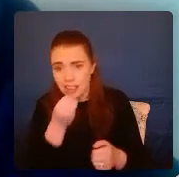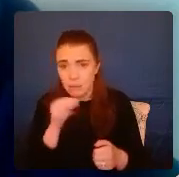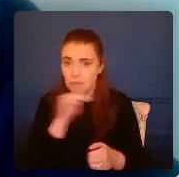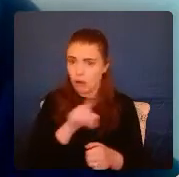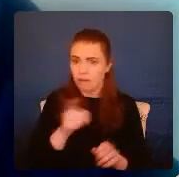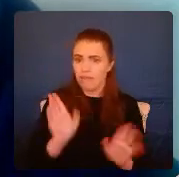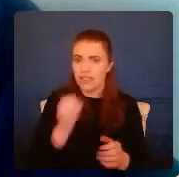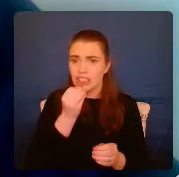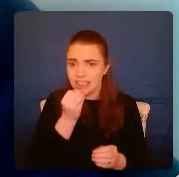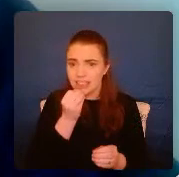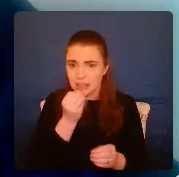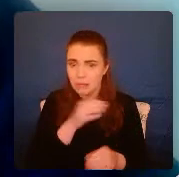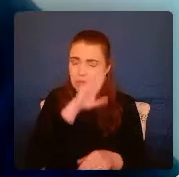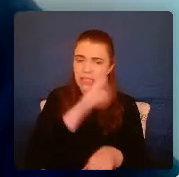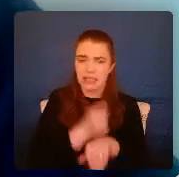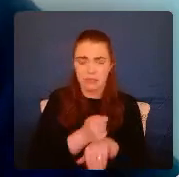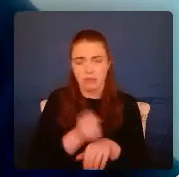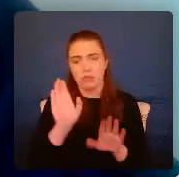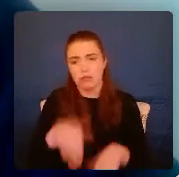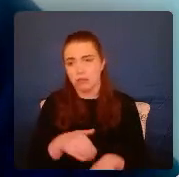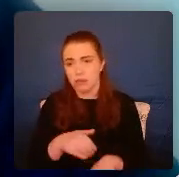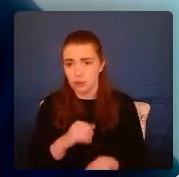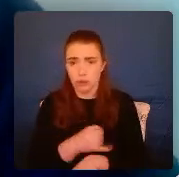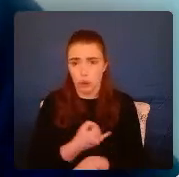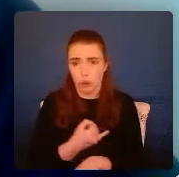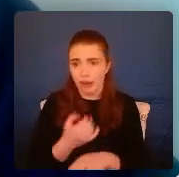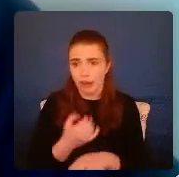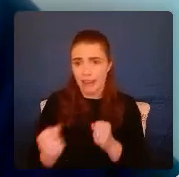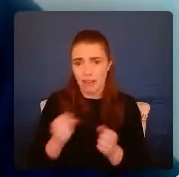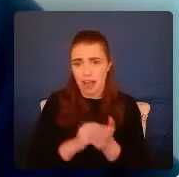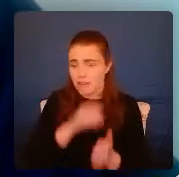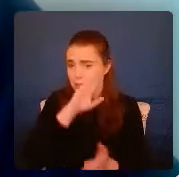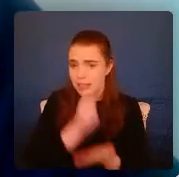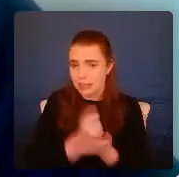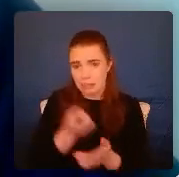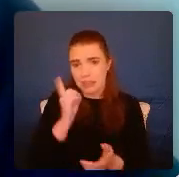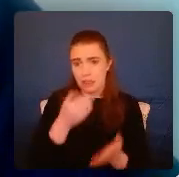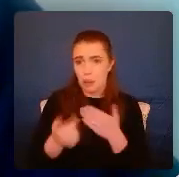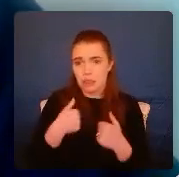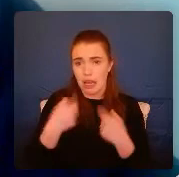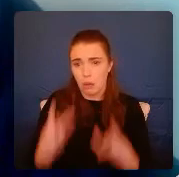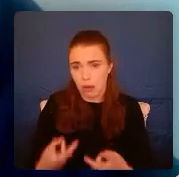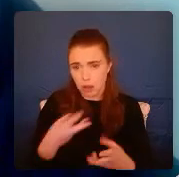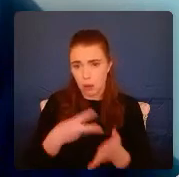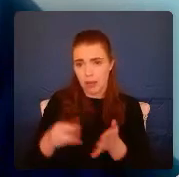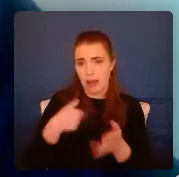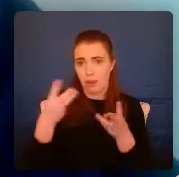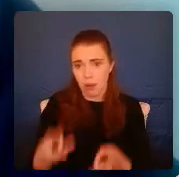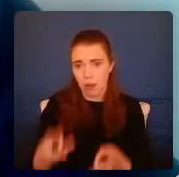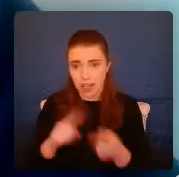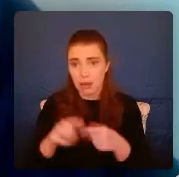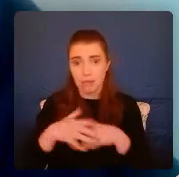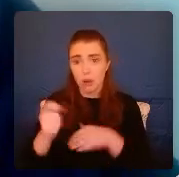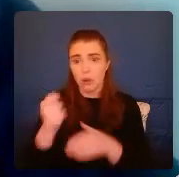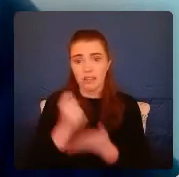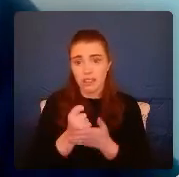them. Bedtimes? What a joke. We never really had any. We did what we wanted, when we wanted and most of the time we